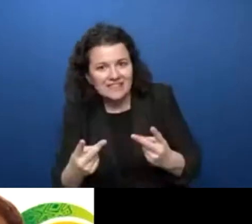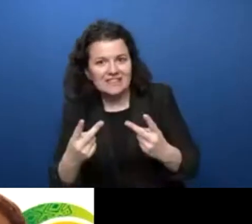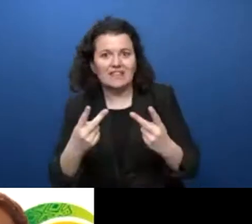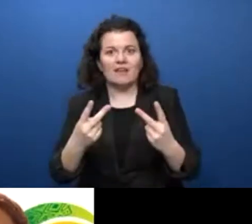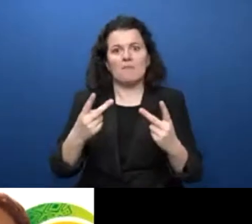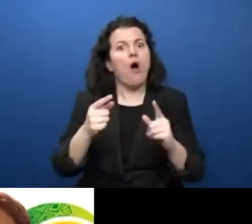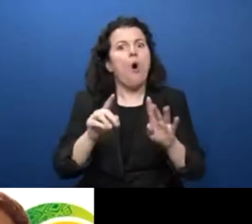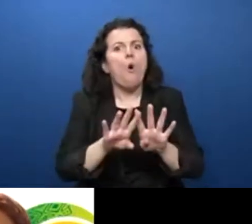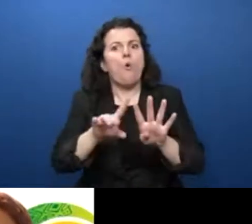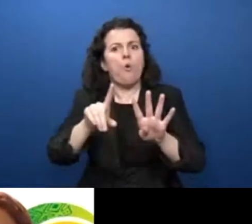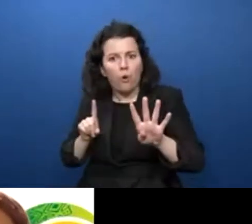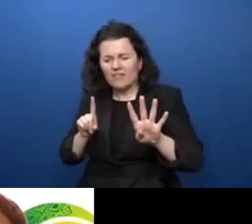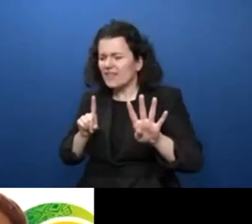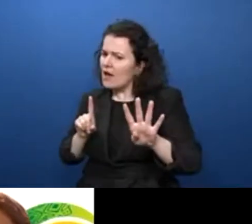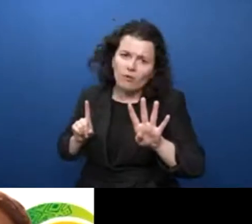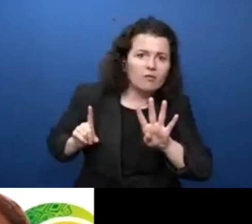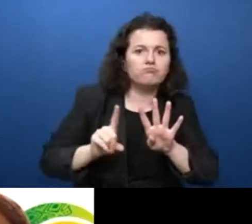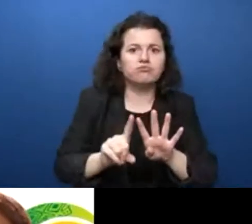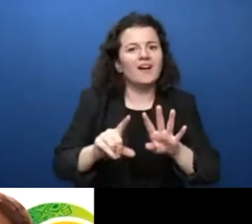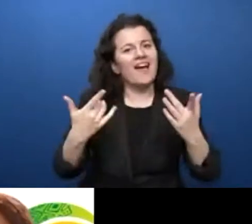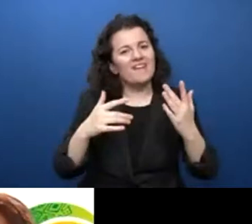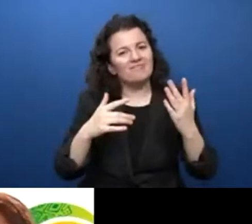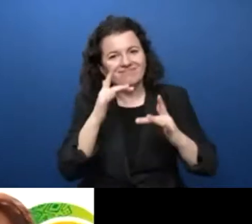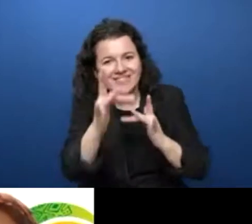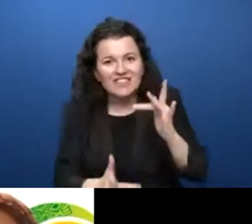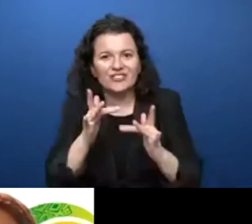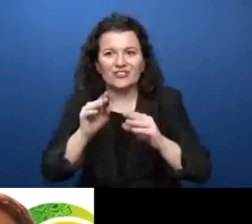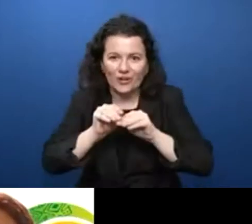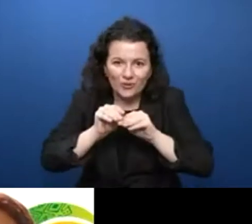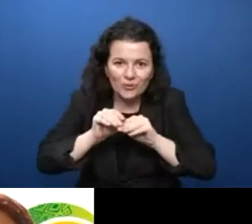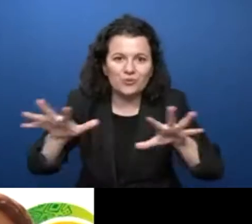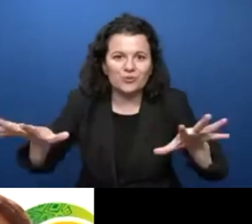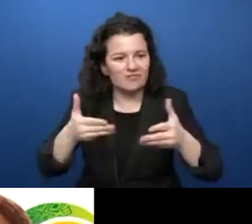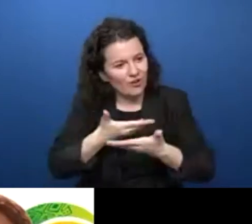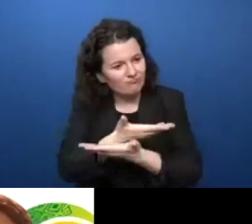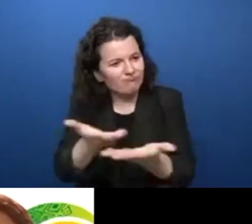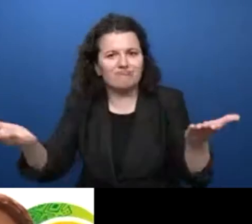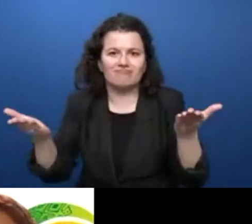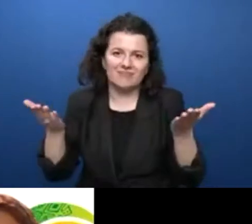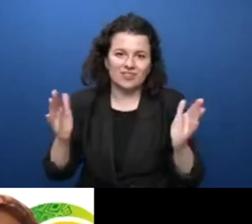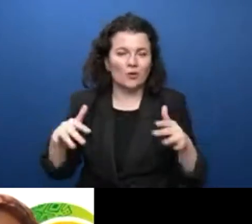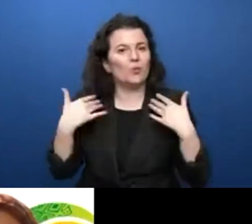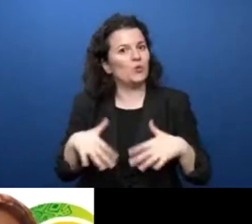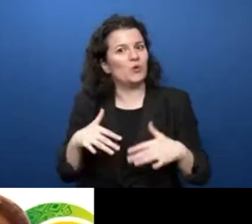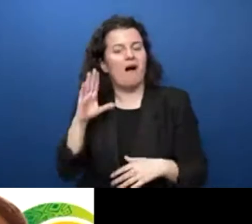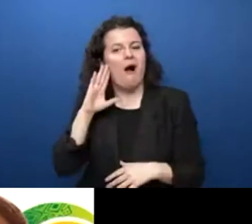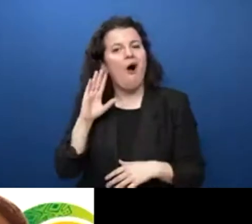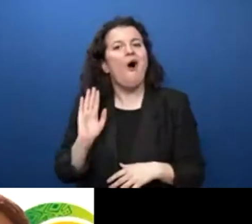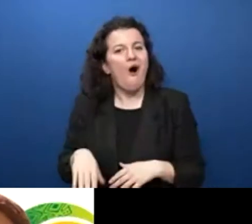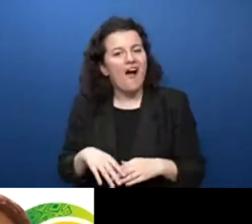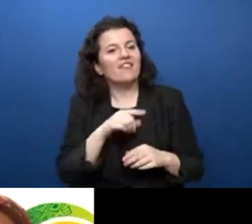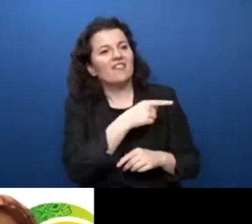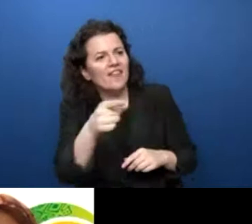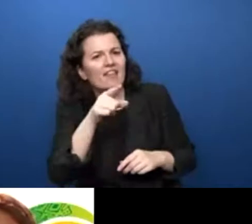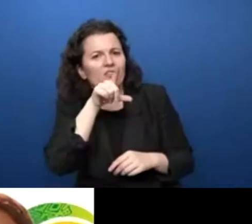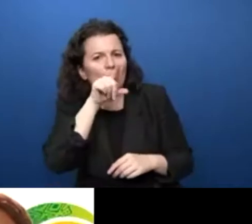out when we bridge the digital divide with the transformative powers of ICTs. And then I can see some familiar faces tweeting as well